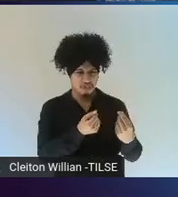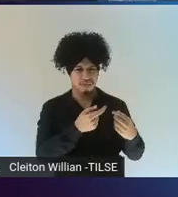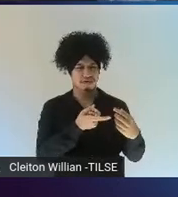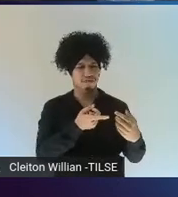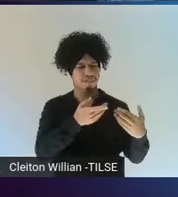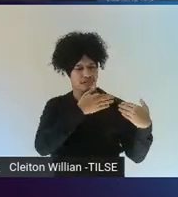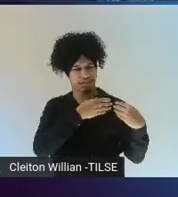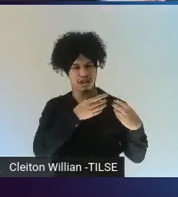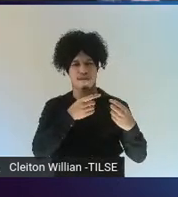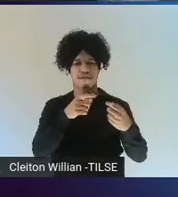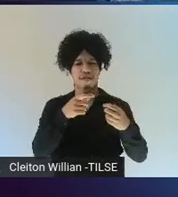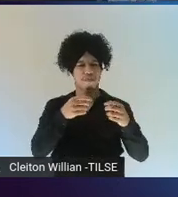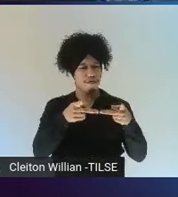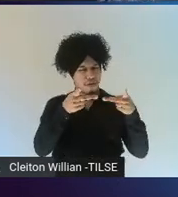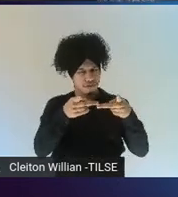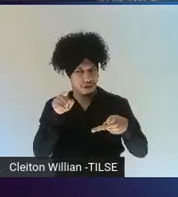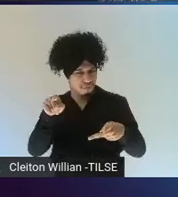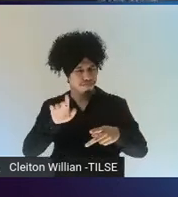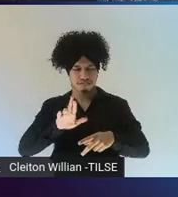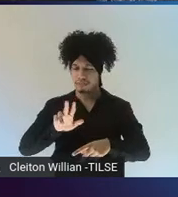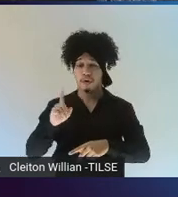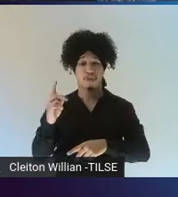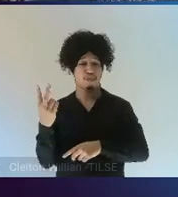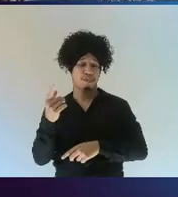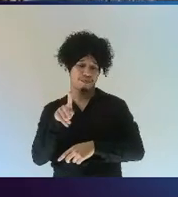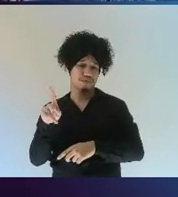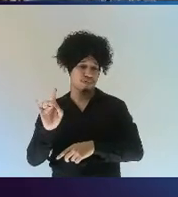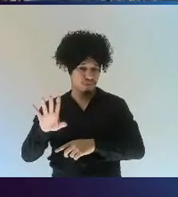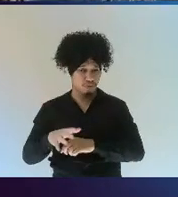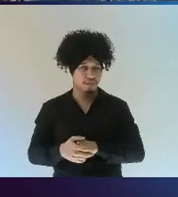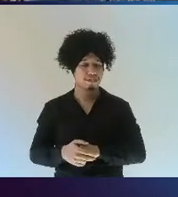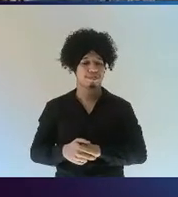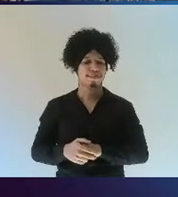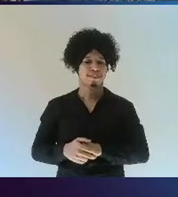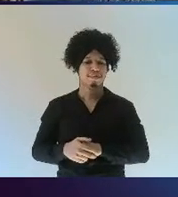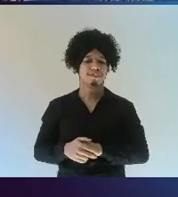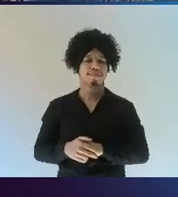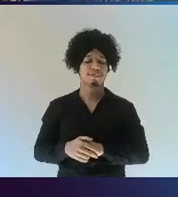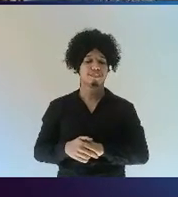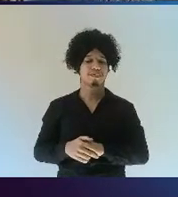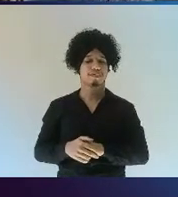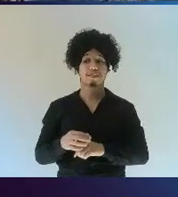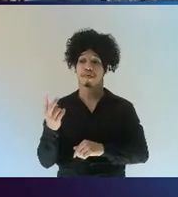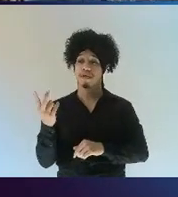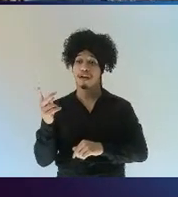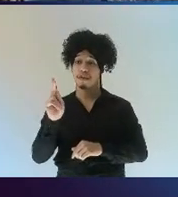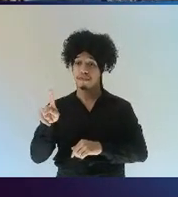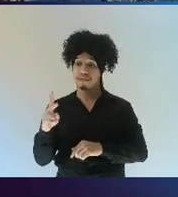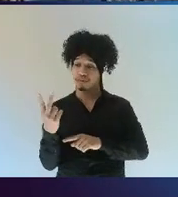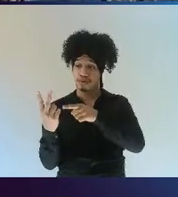So, what they saw in the classroom was that having those two teachers working together